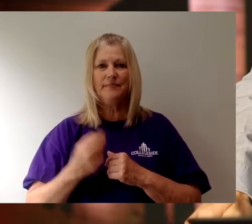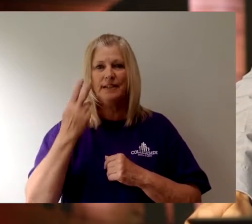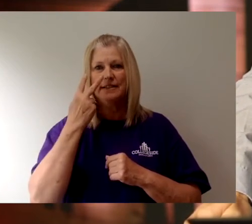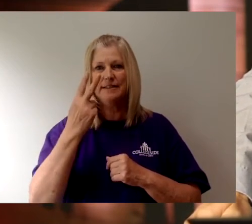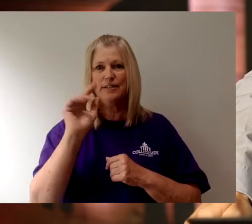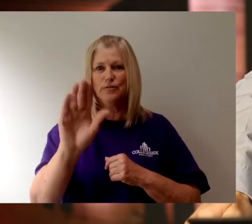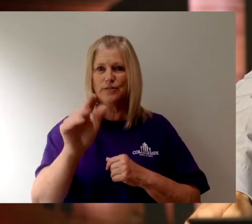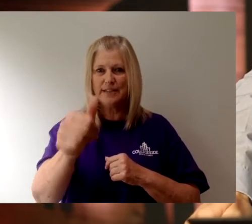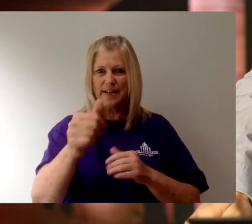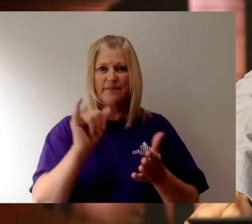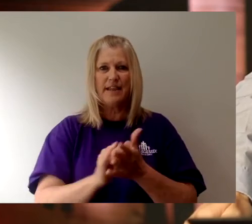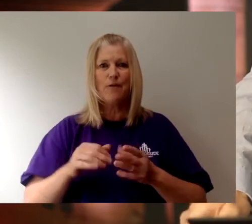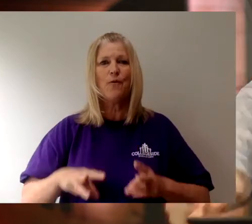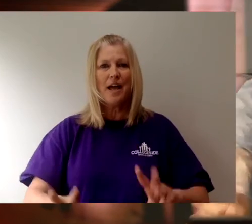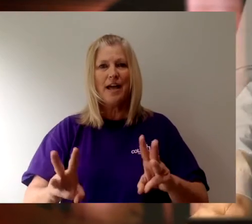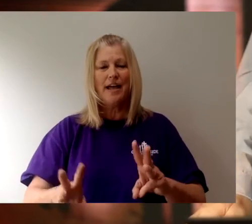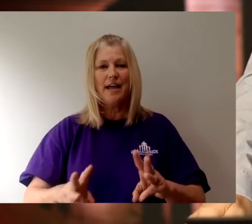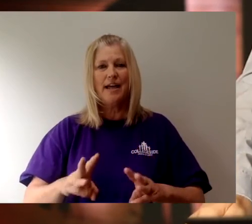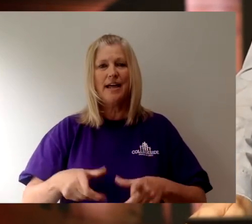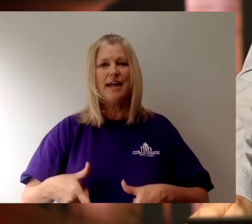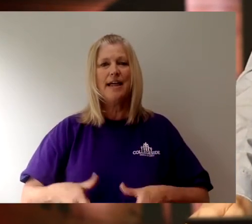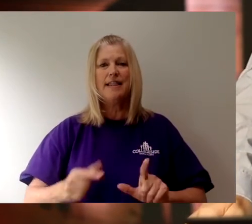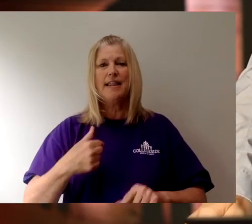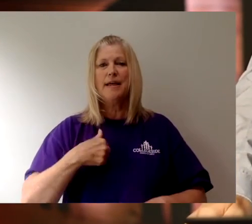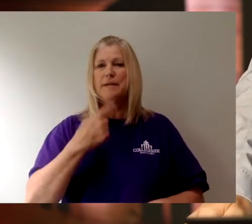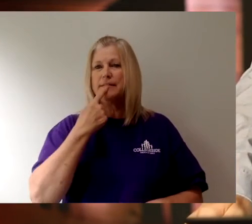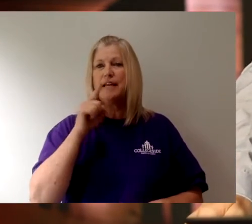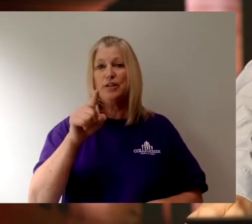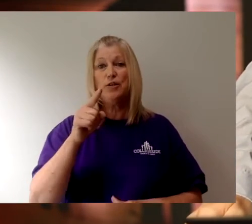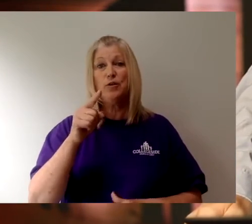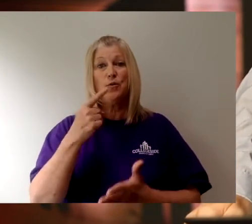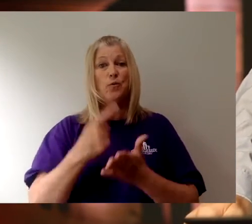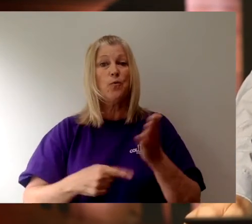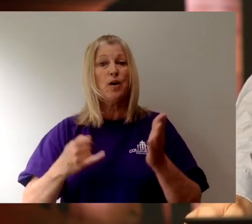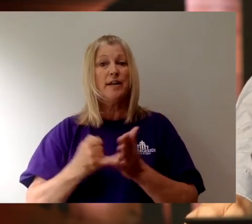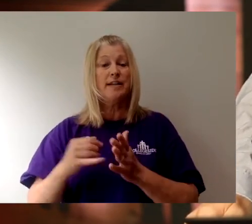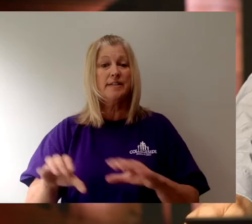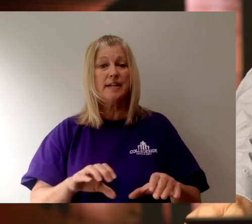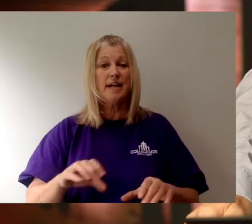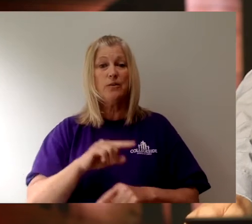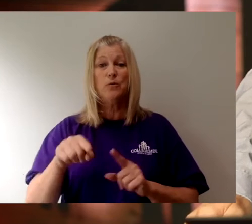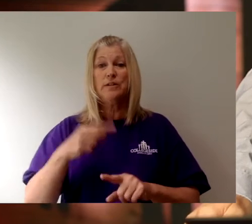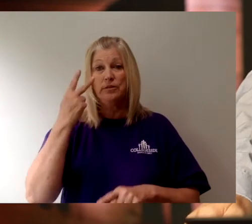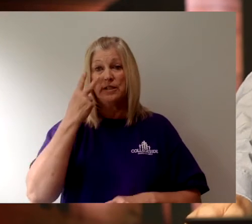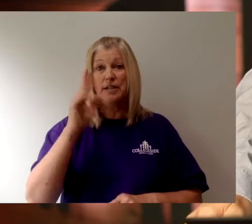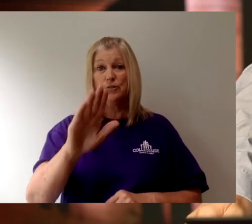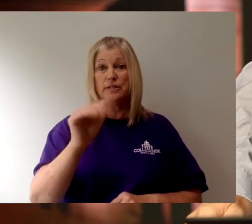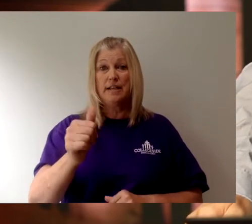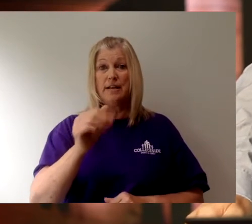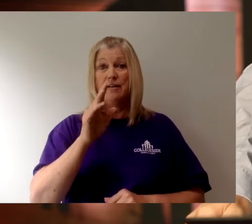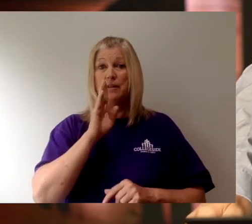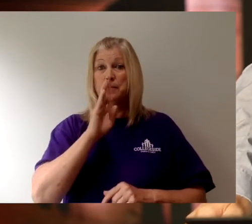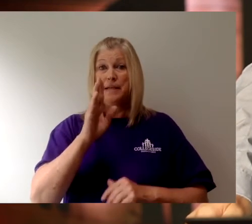See yourself that way. Let me tell you what this does when you see yourself as being built.